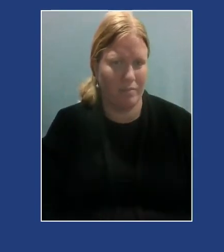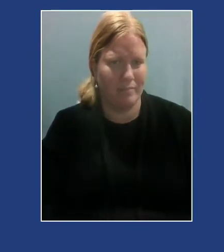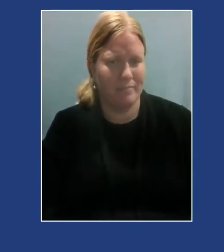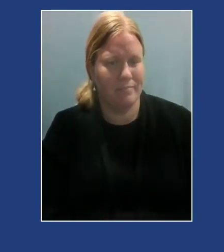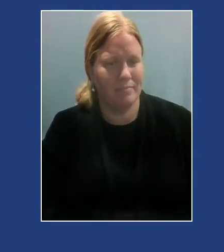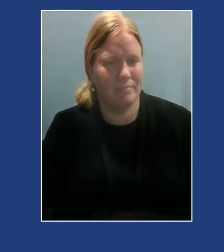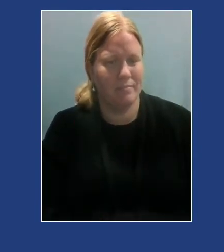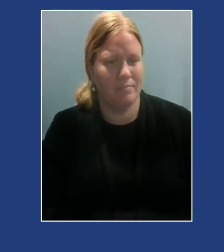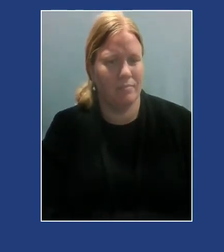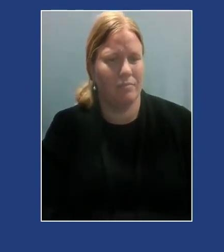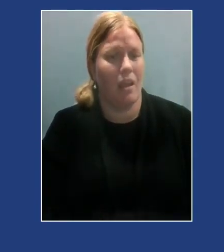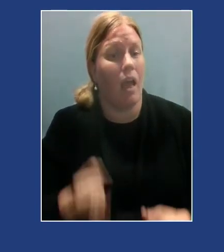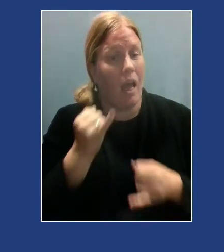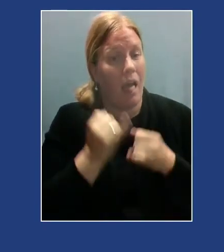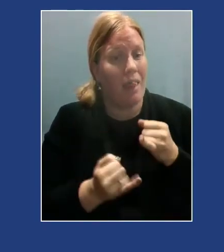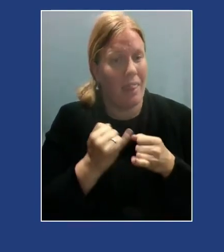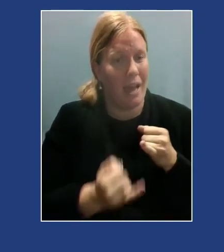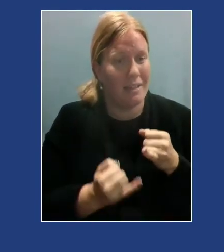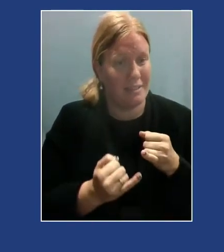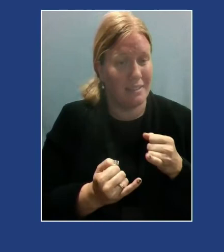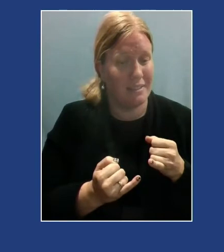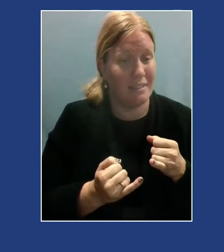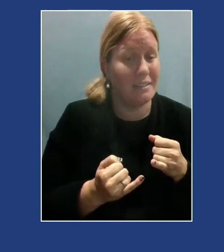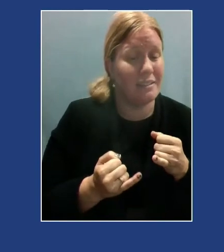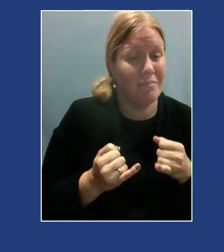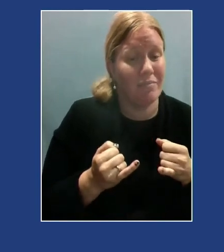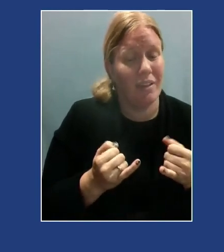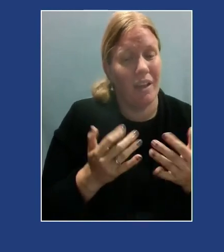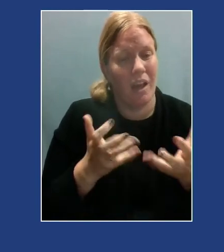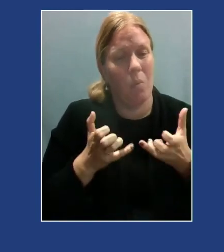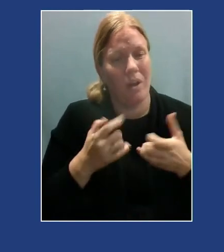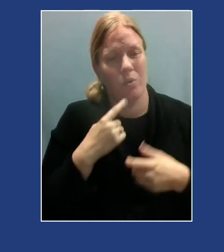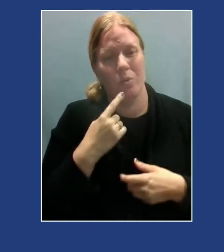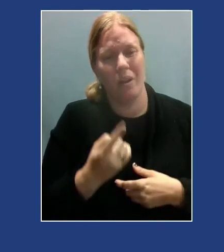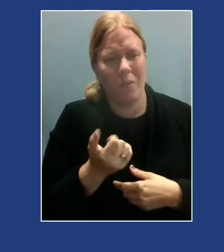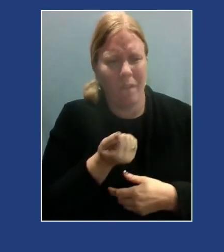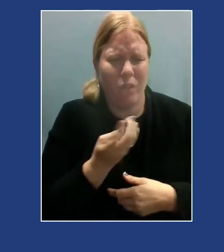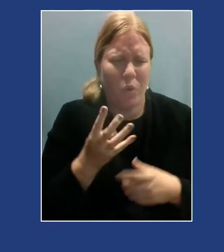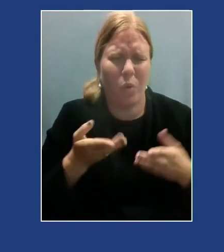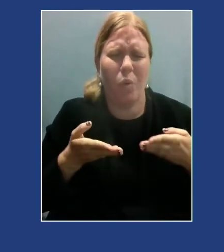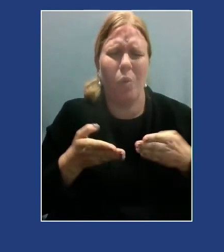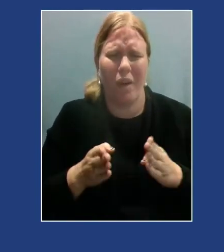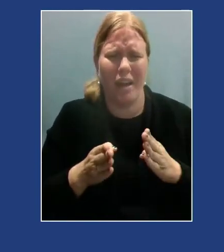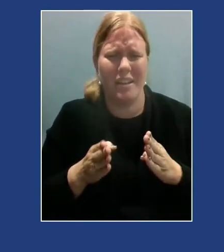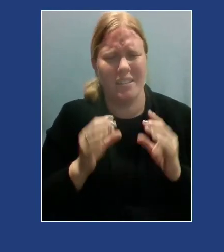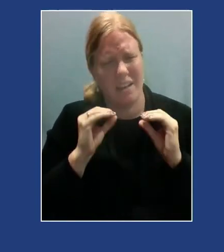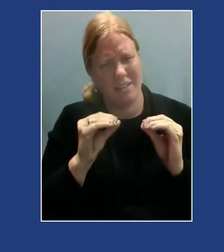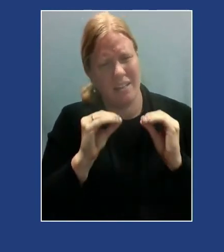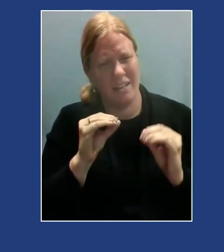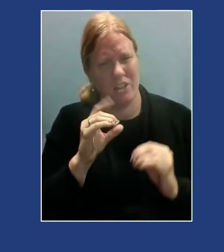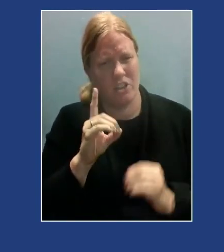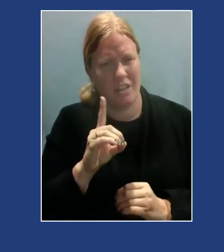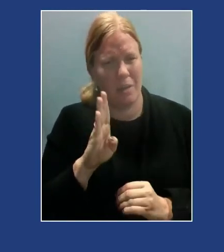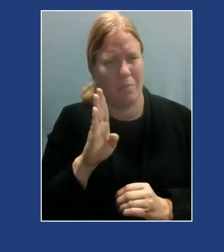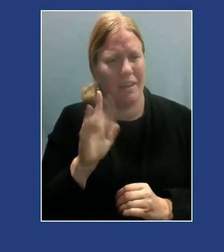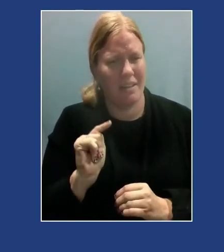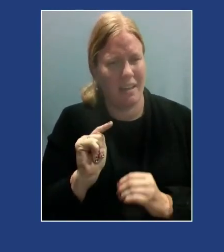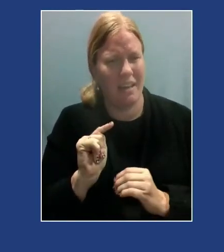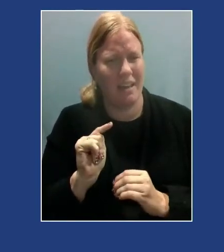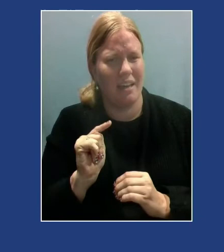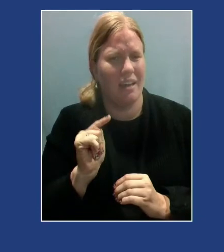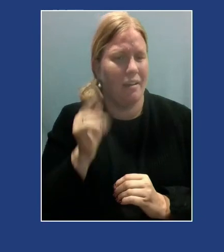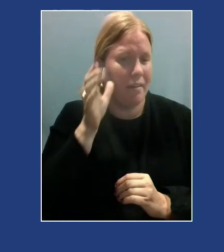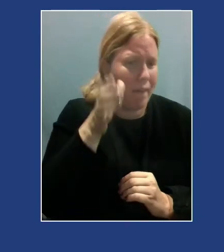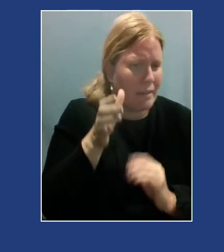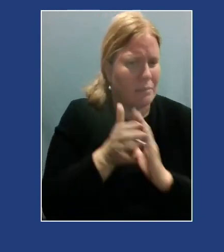And so lastly, I just want to leave you with a few ways as I'm teaching DBT skills with my clients, a few ways that I